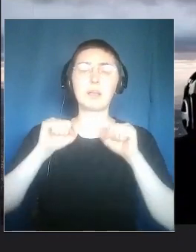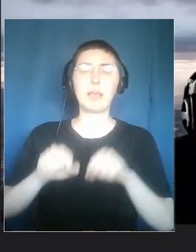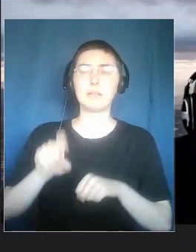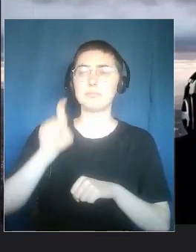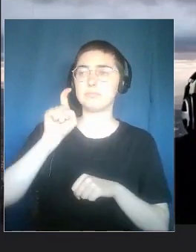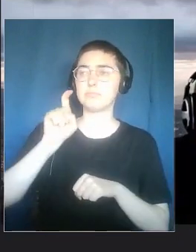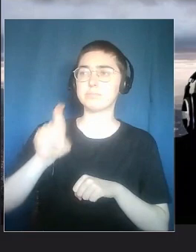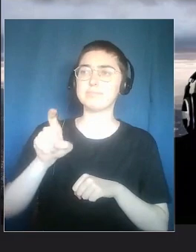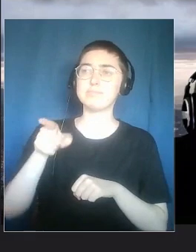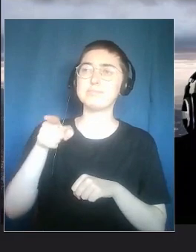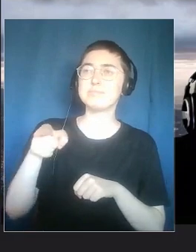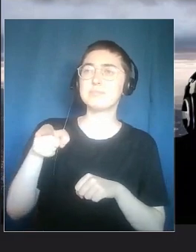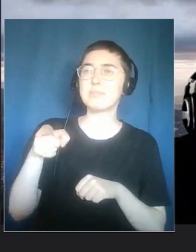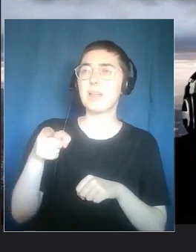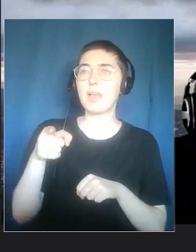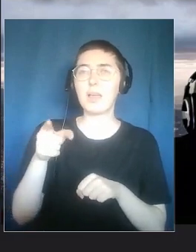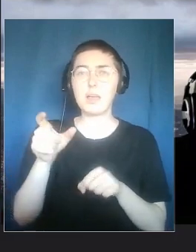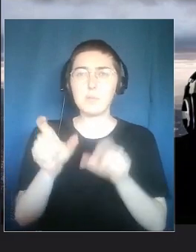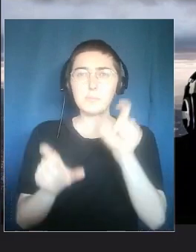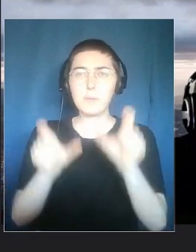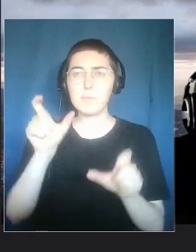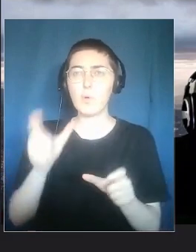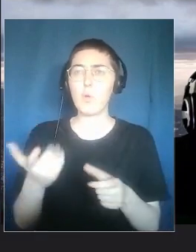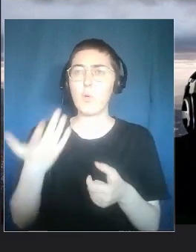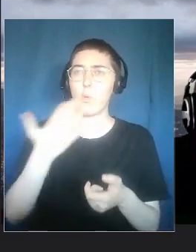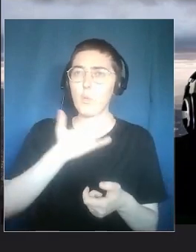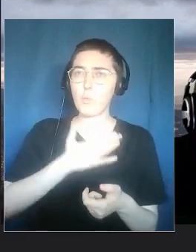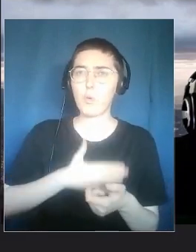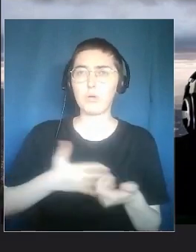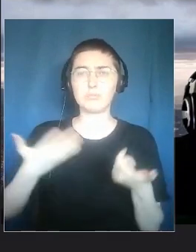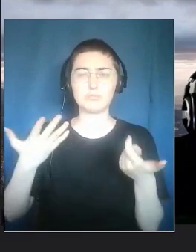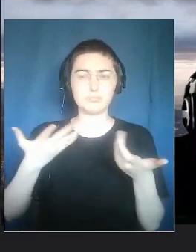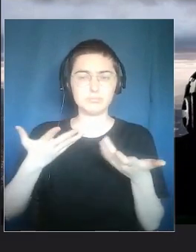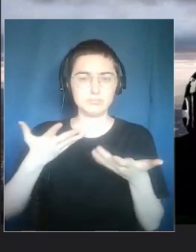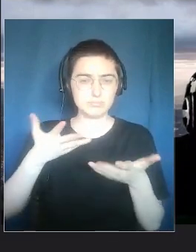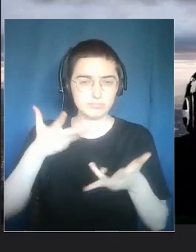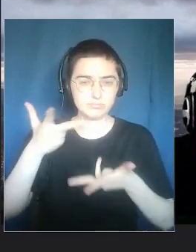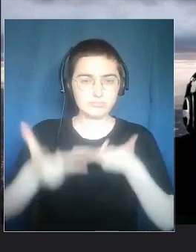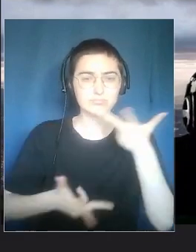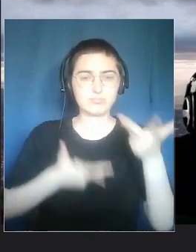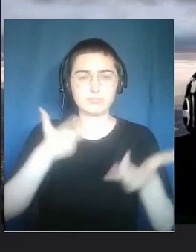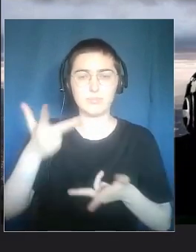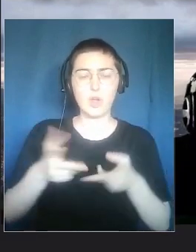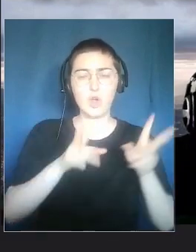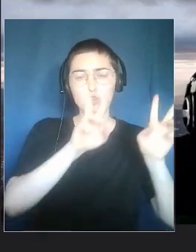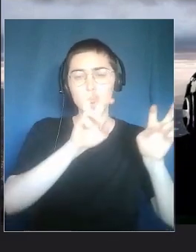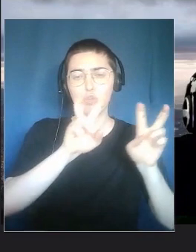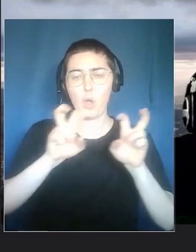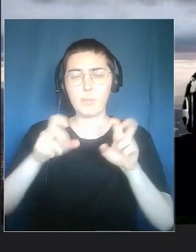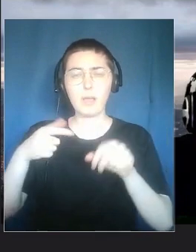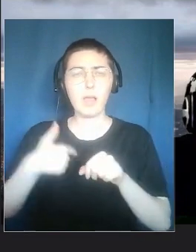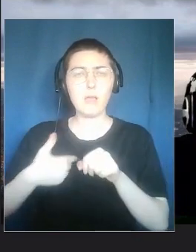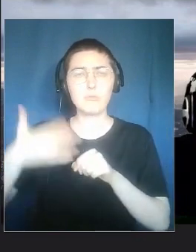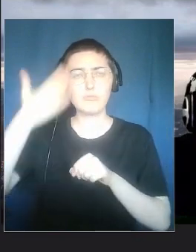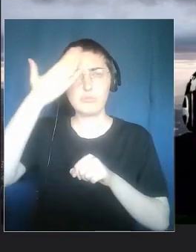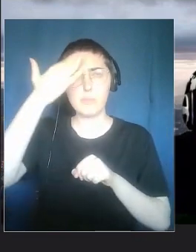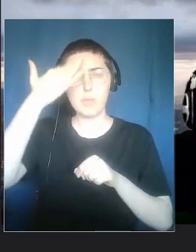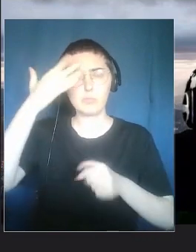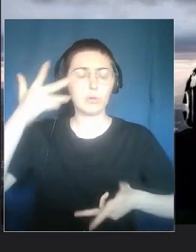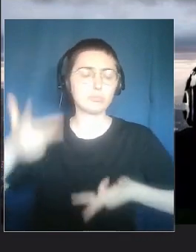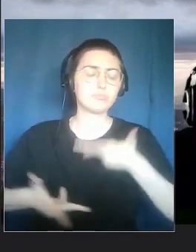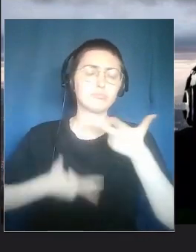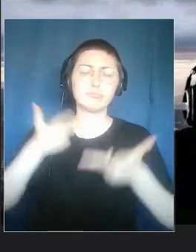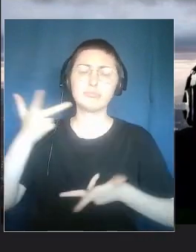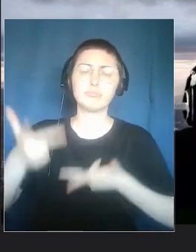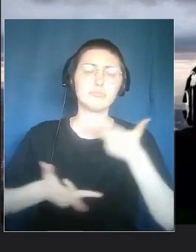campaigns and ask people to participate, telling their memories, sharing their stories on some